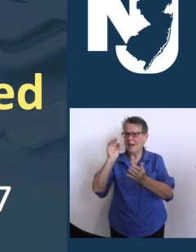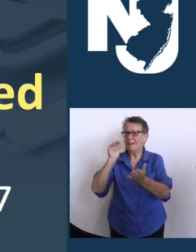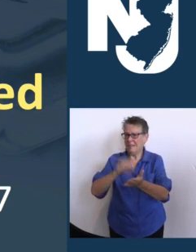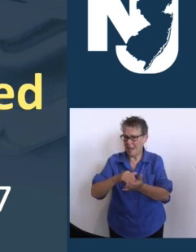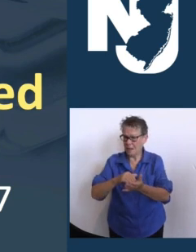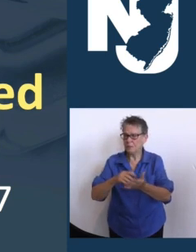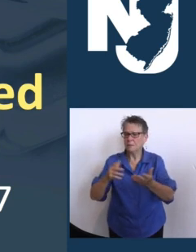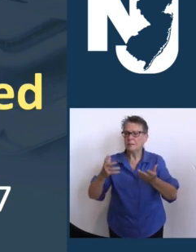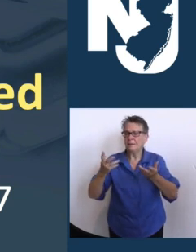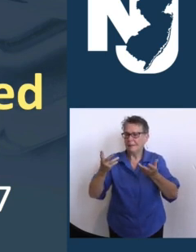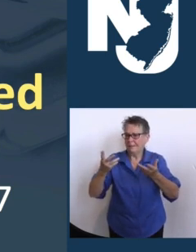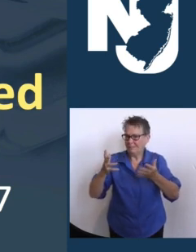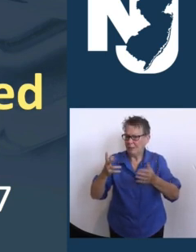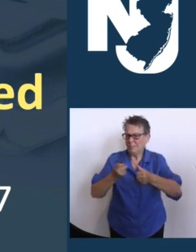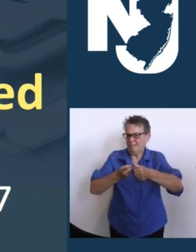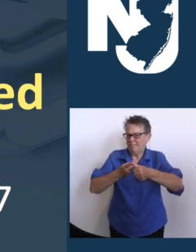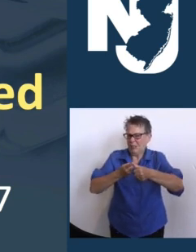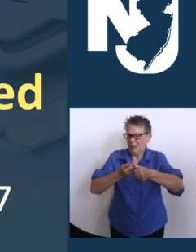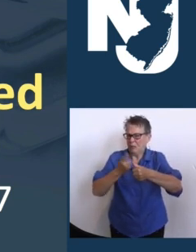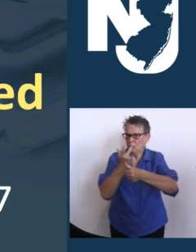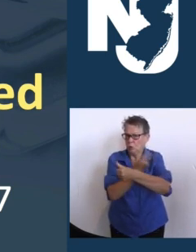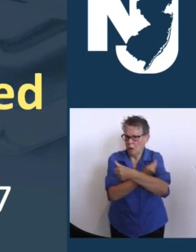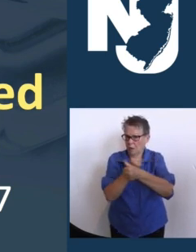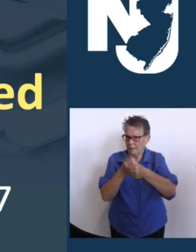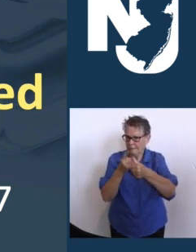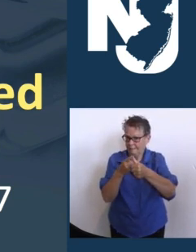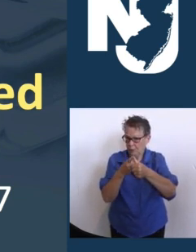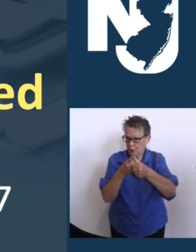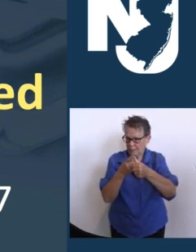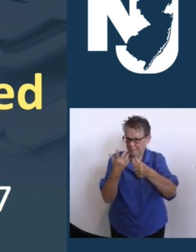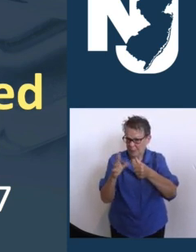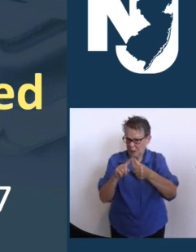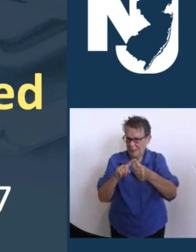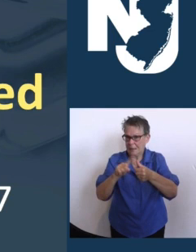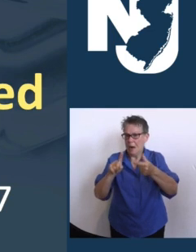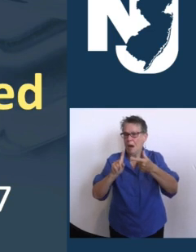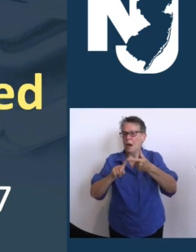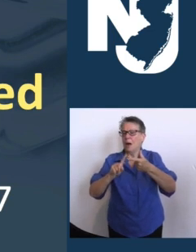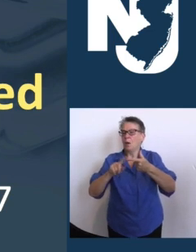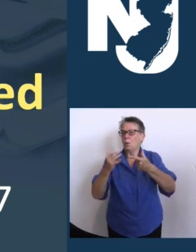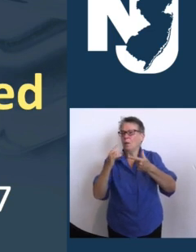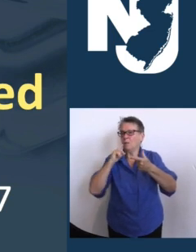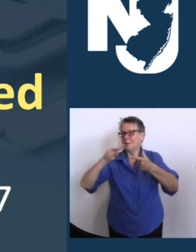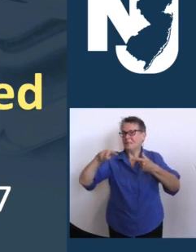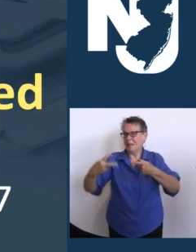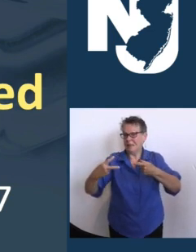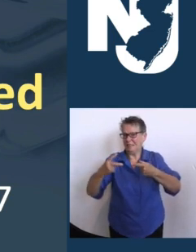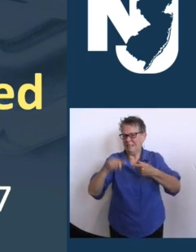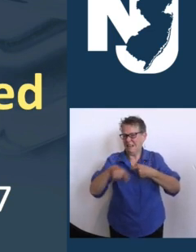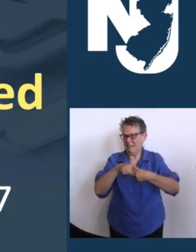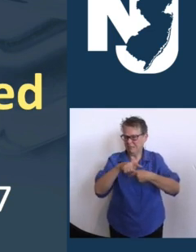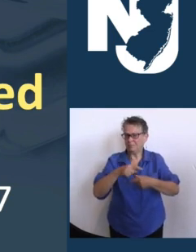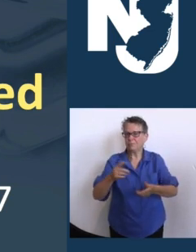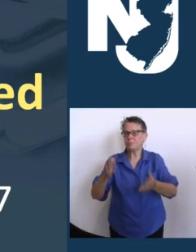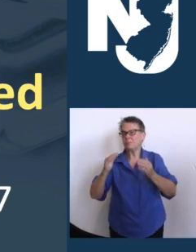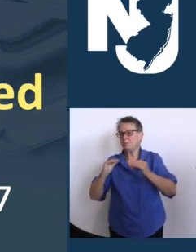of either Pfizer or Moderna vaccines who are awaiting their second dose, along with 67